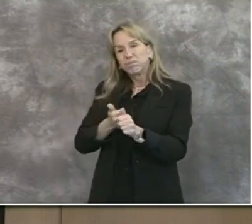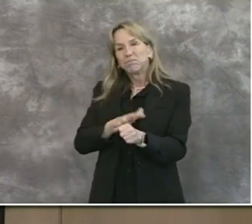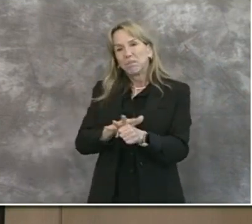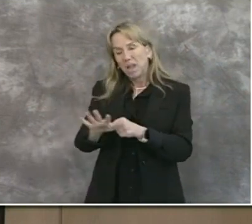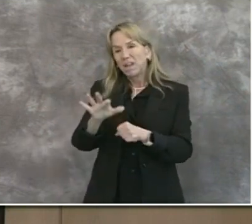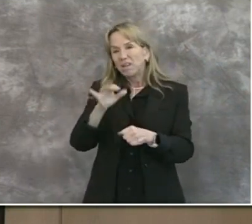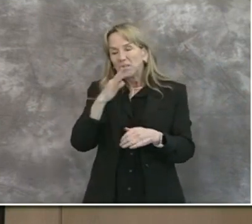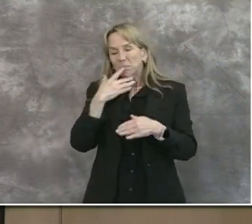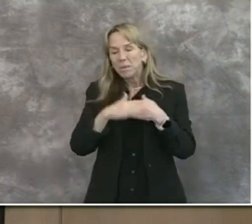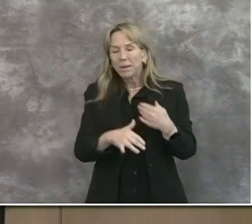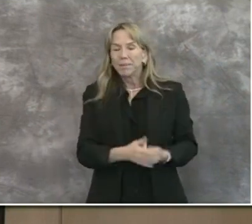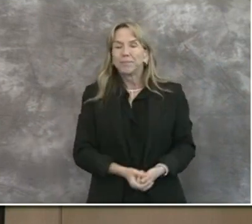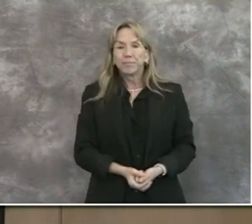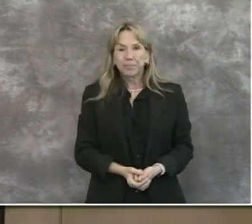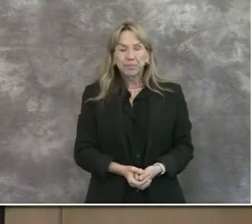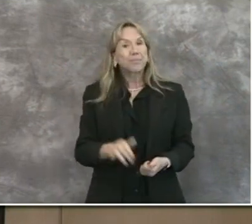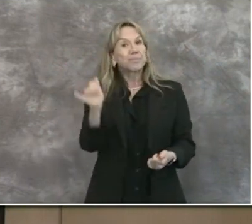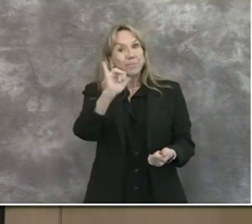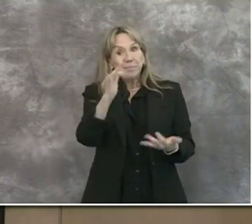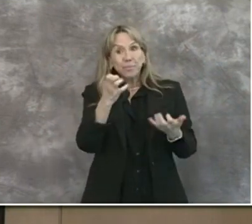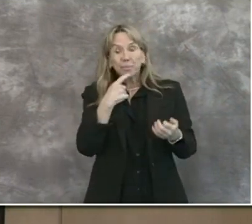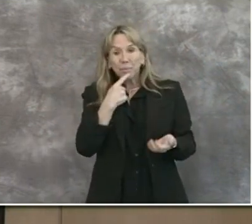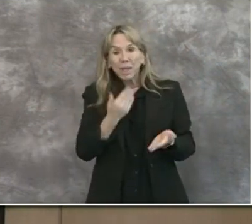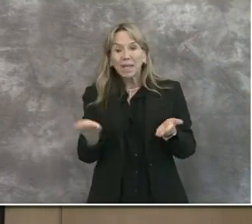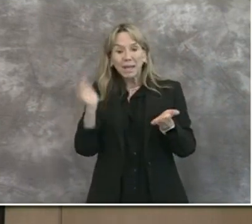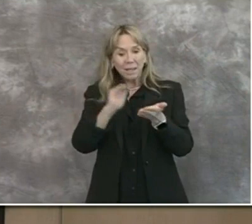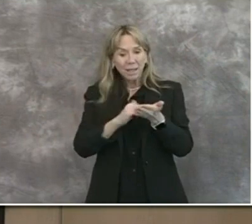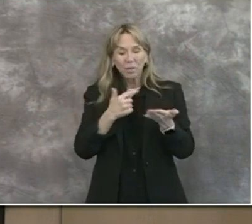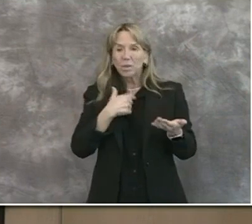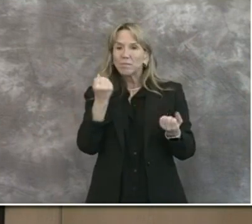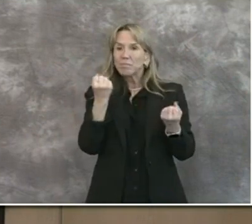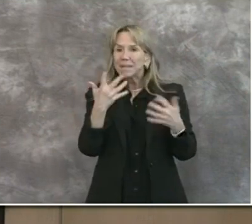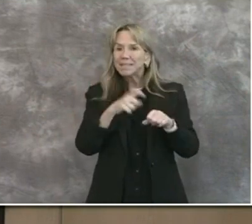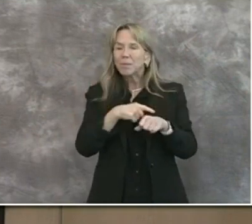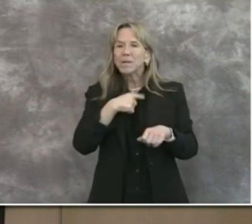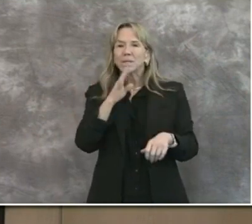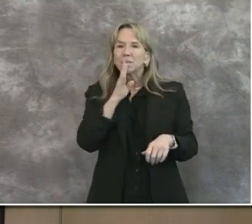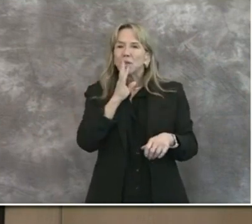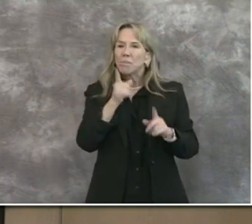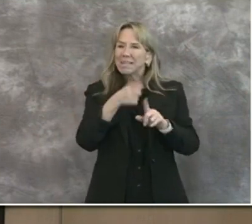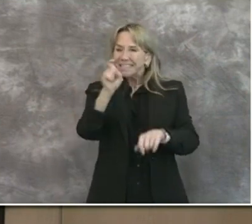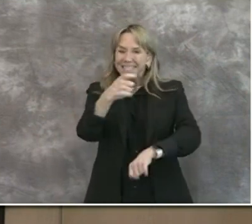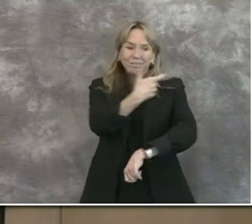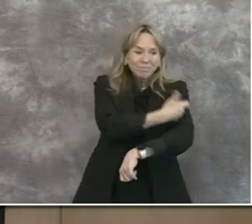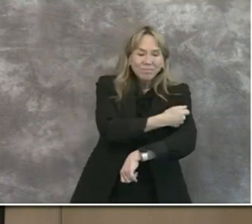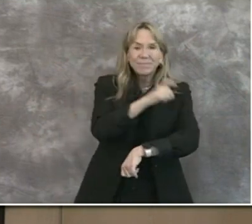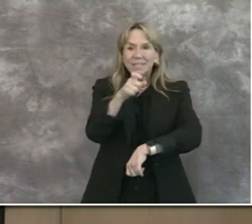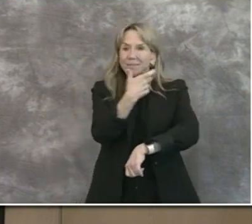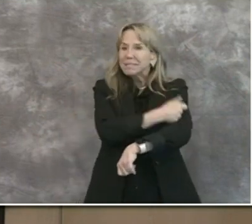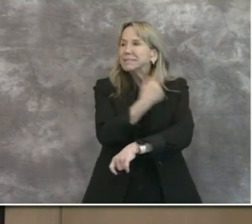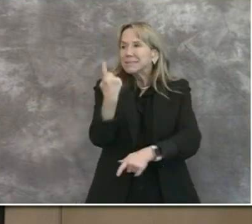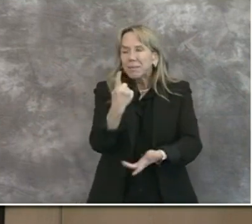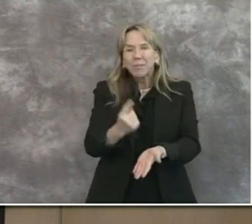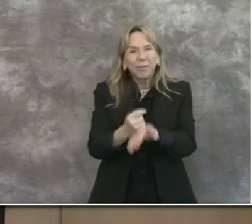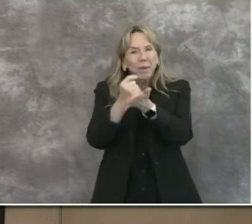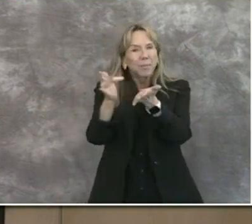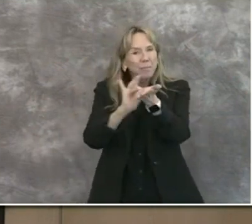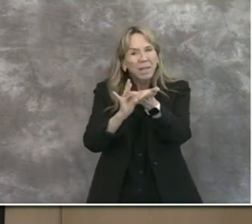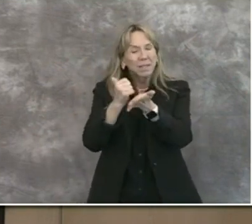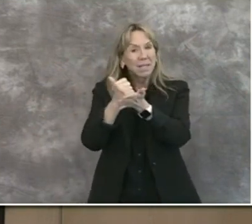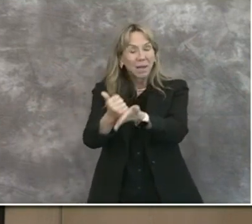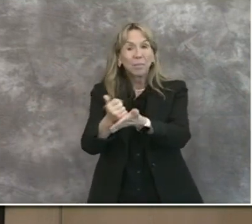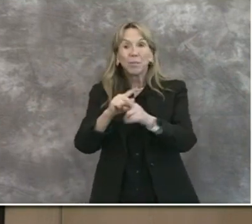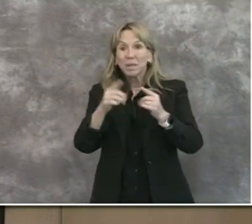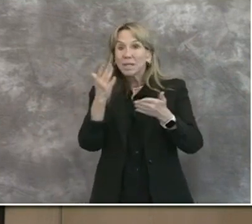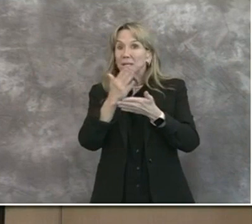reiterate the point that was made there is, you know, while we've often talked about the need for a vaccine or a therapeutic treatment, there are folks